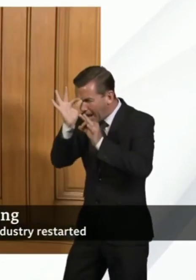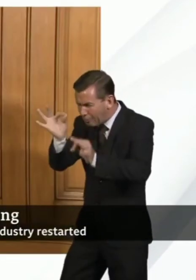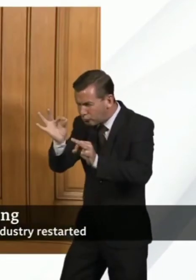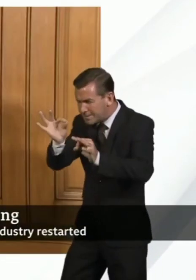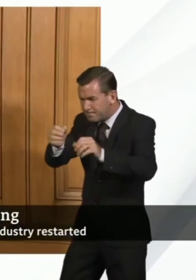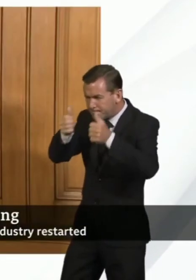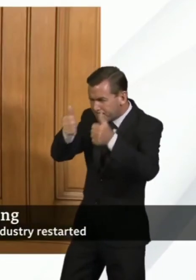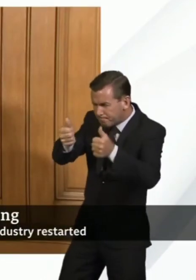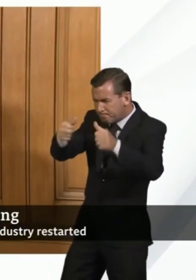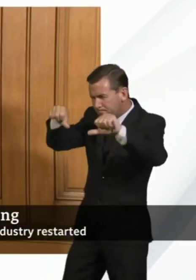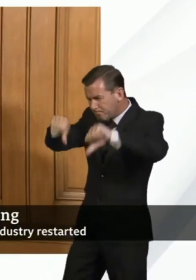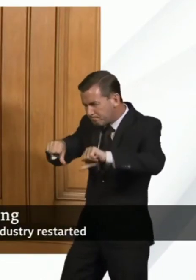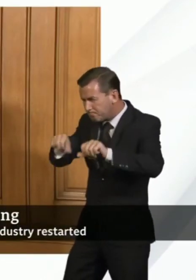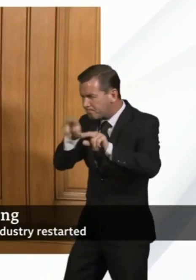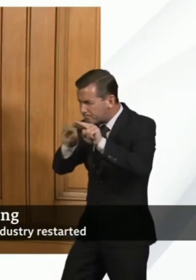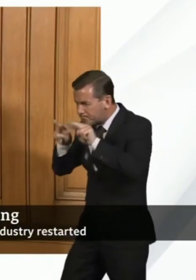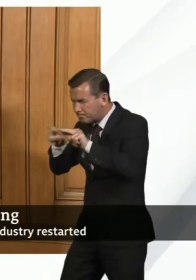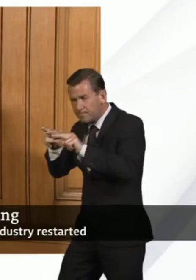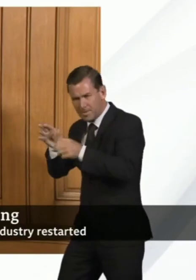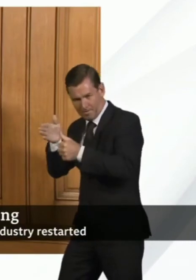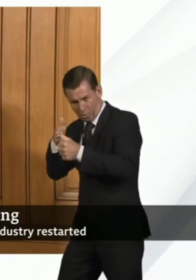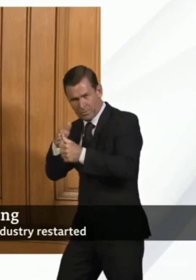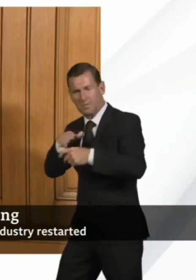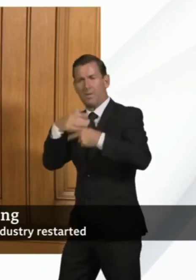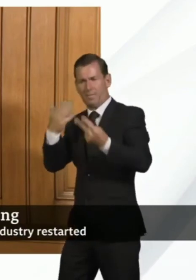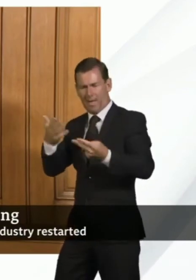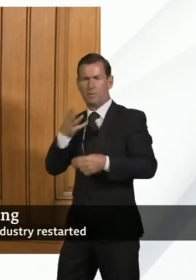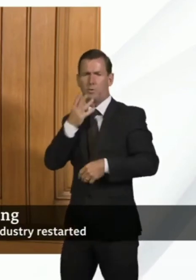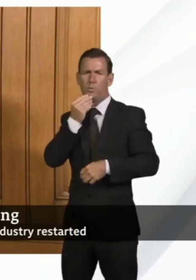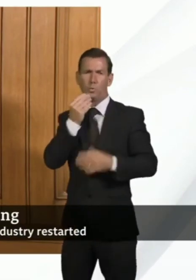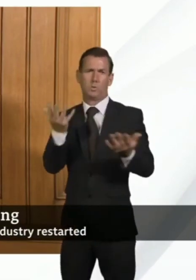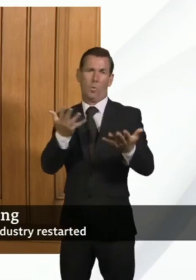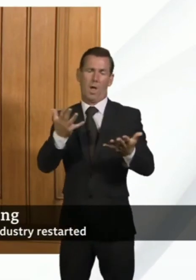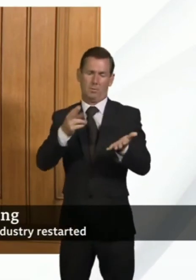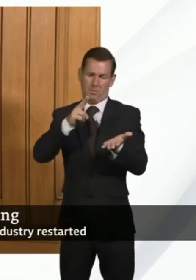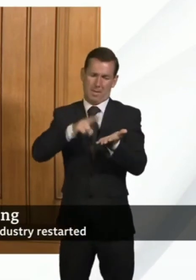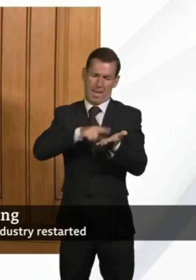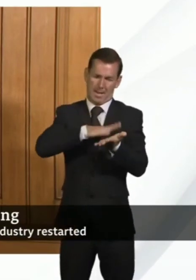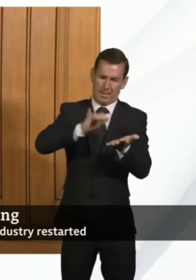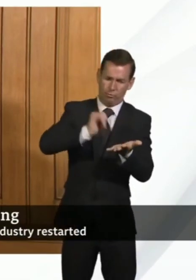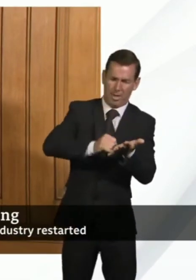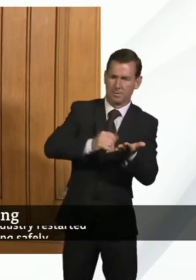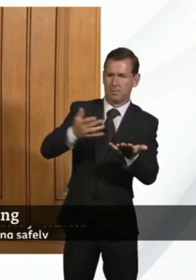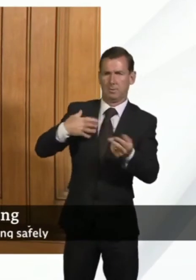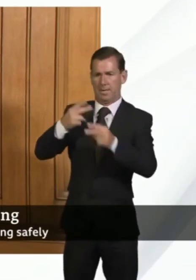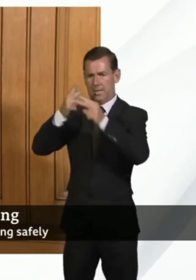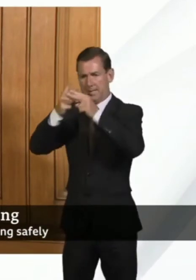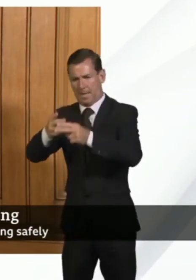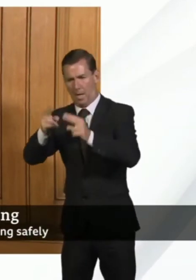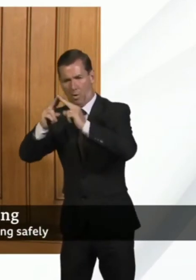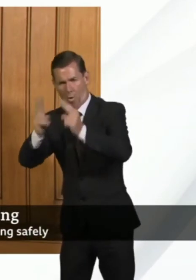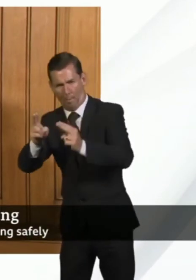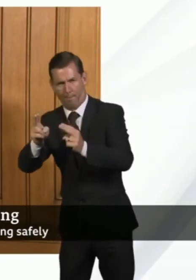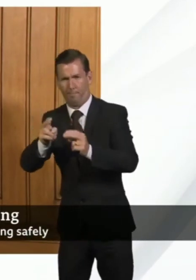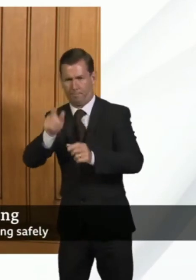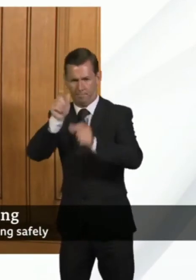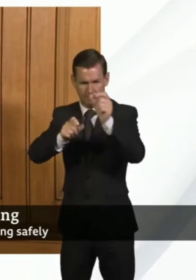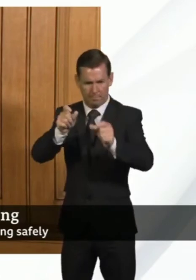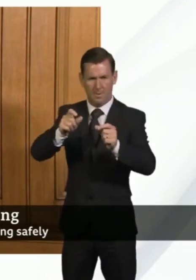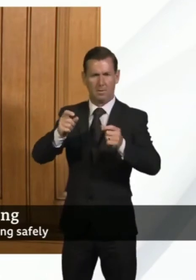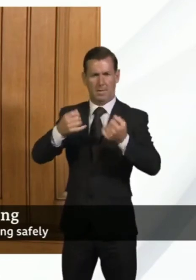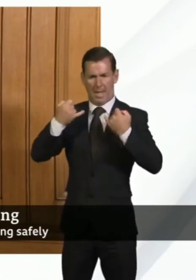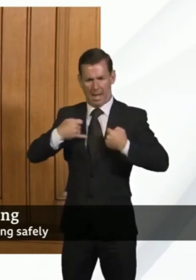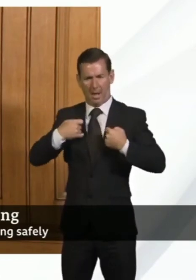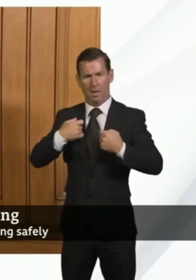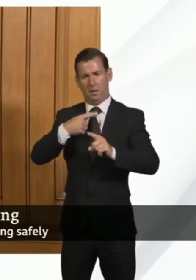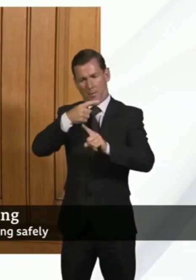and probably social care settings for patients obviously but also for staff in those settings where it is